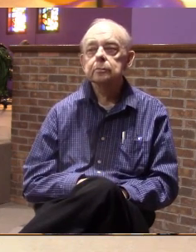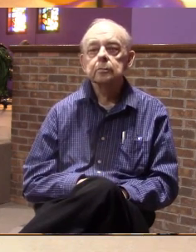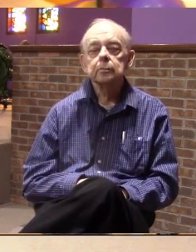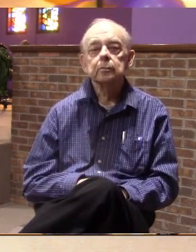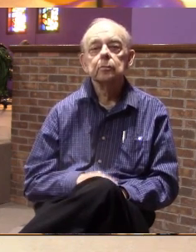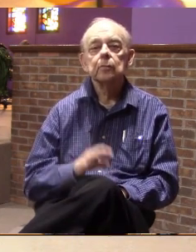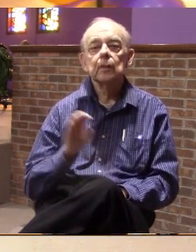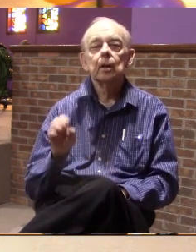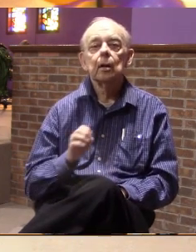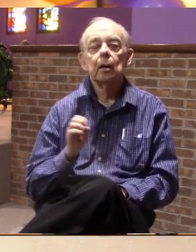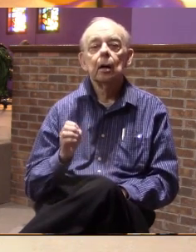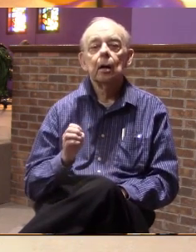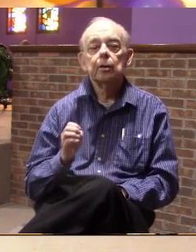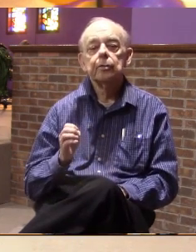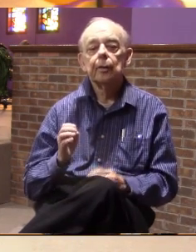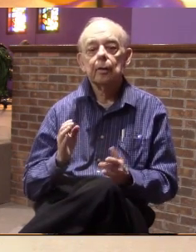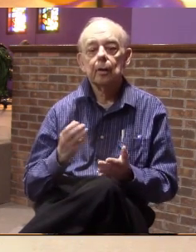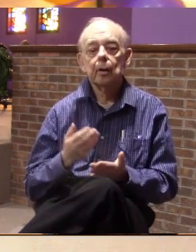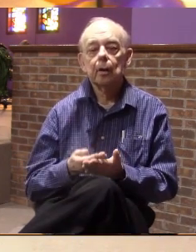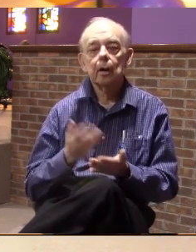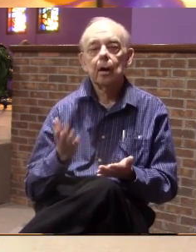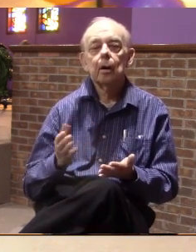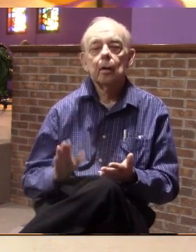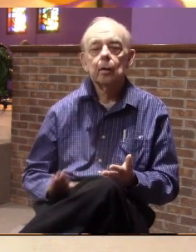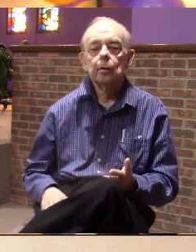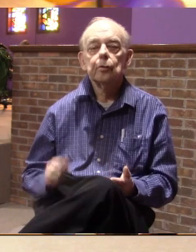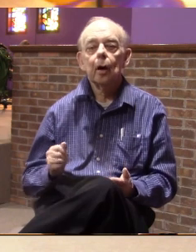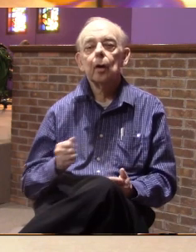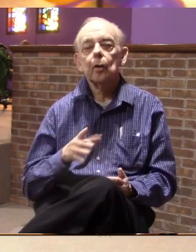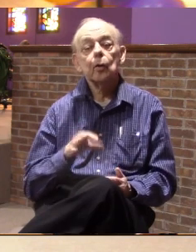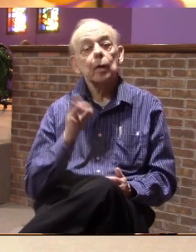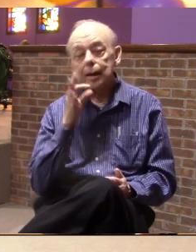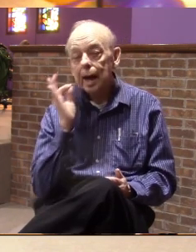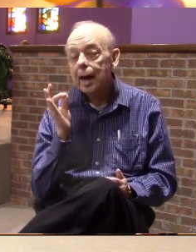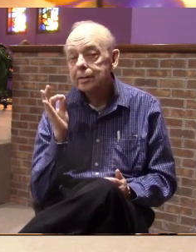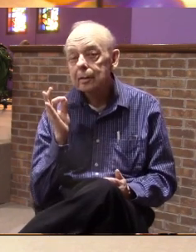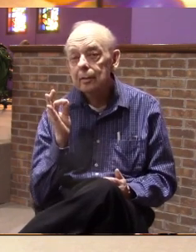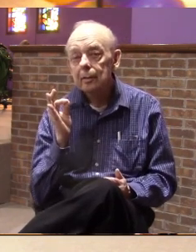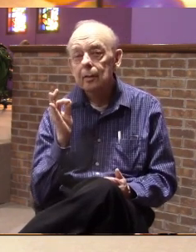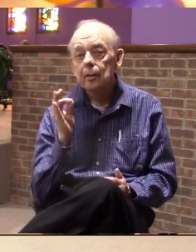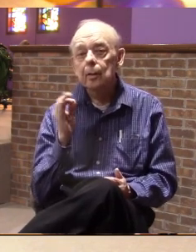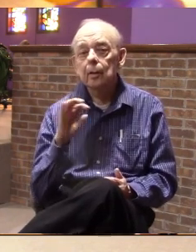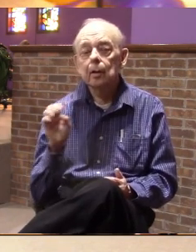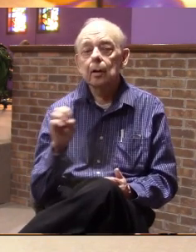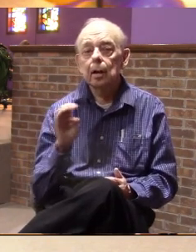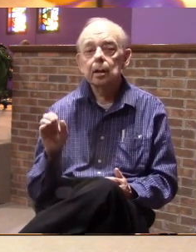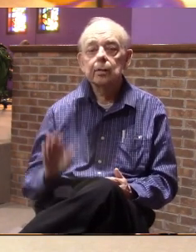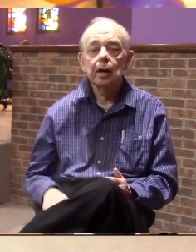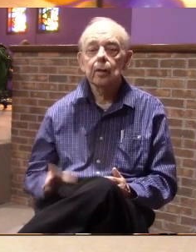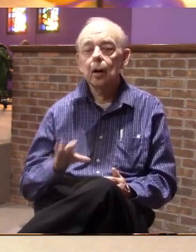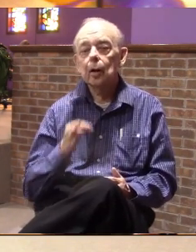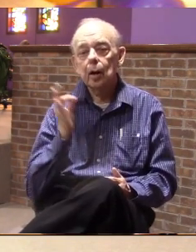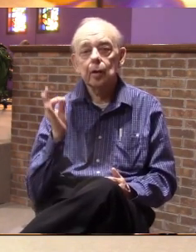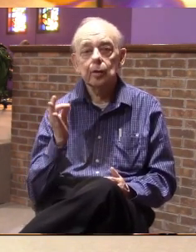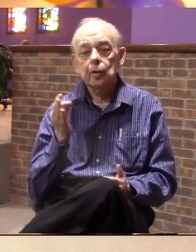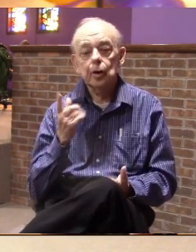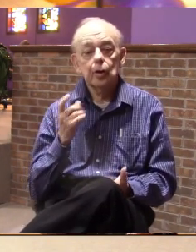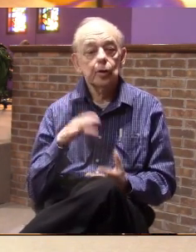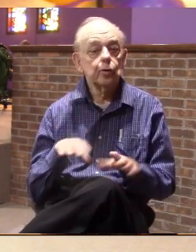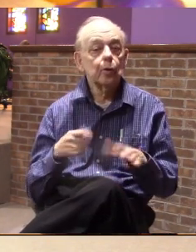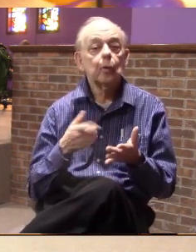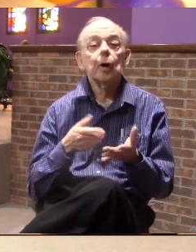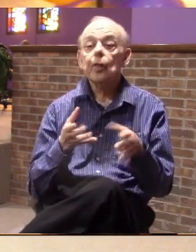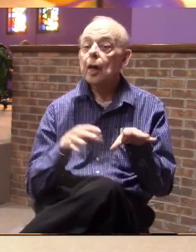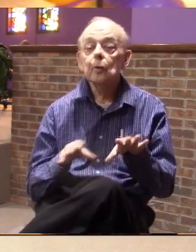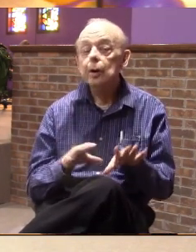Do you ever buy a dog or have a dog or a cat? And did you ever let that dog or cat do what they wanted to